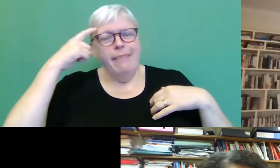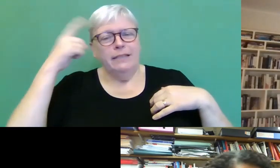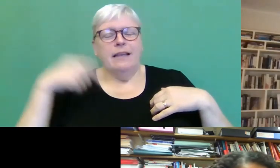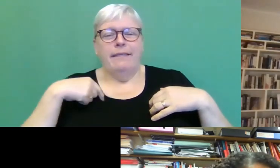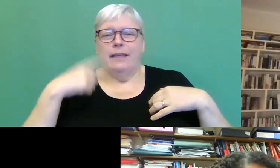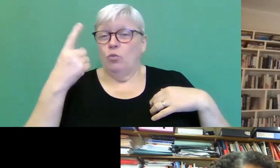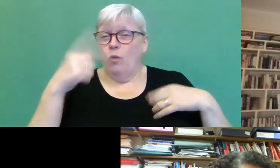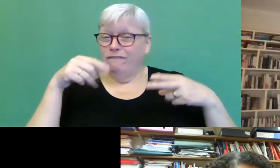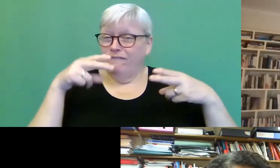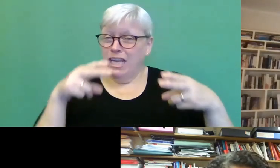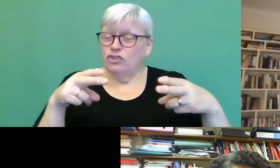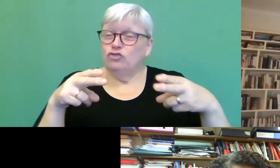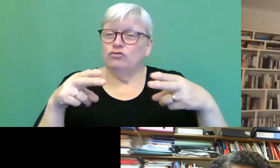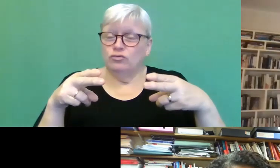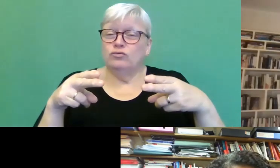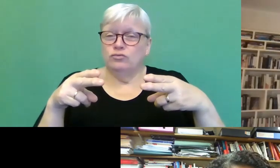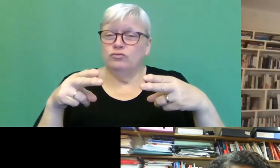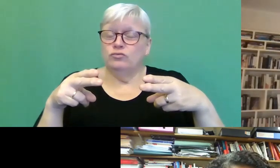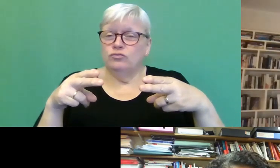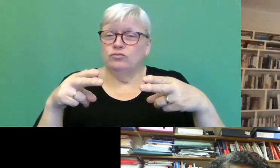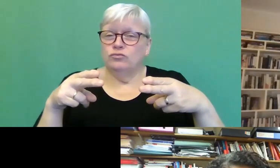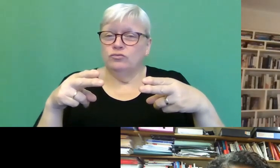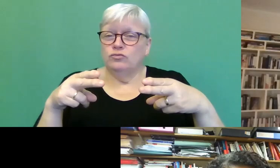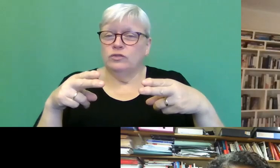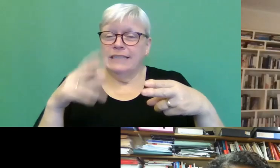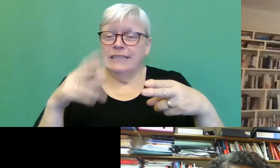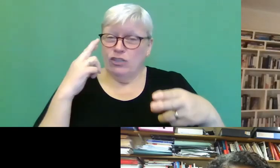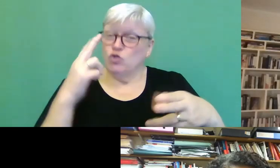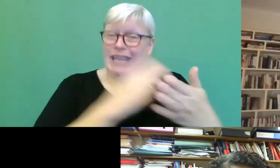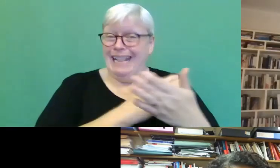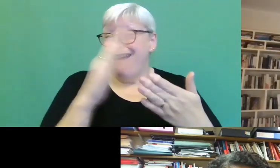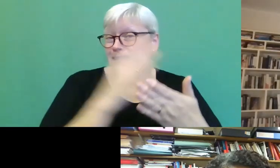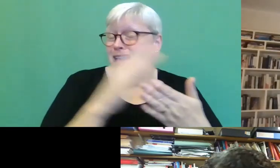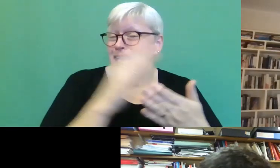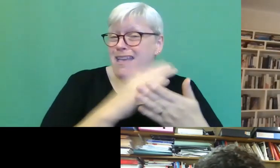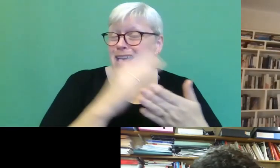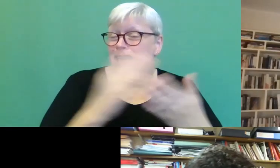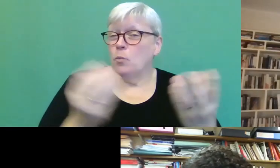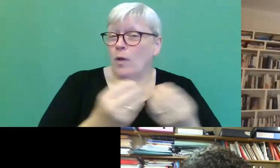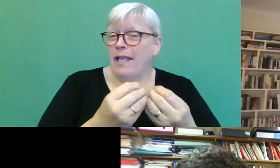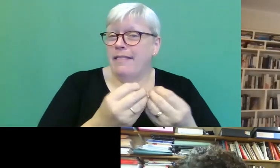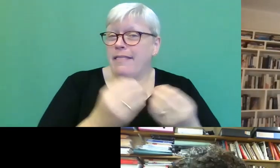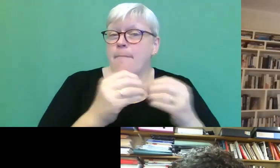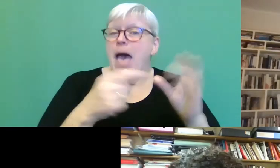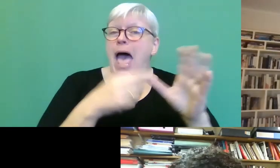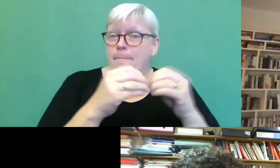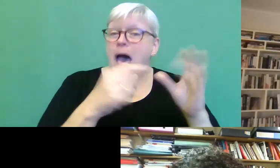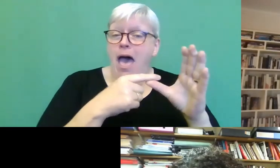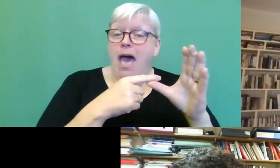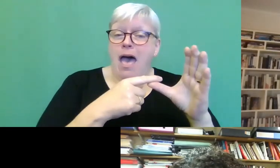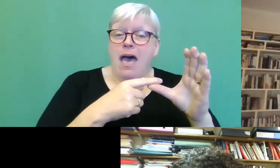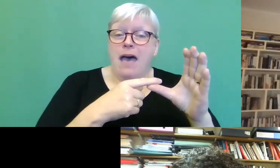version, um, in which you can see that quite clearly with Baba. Um,